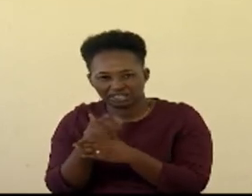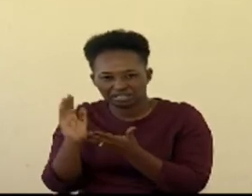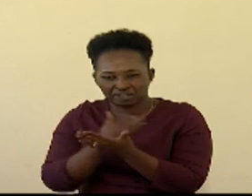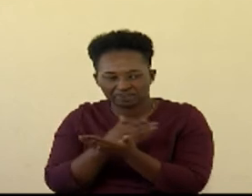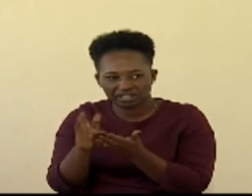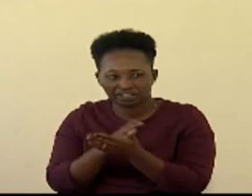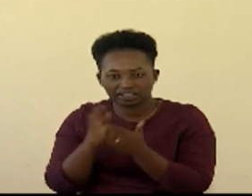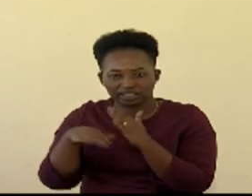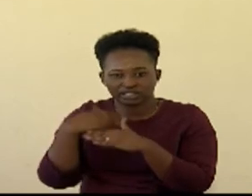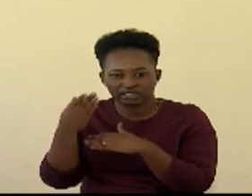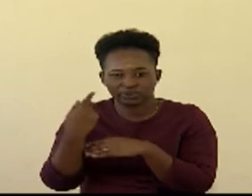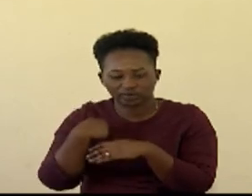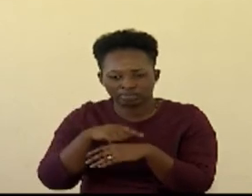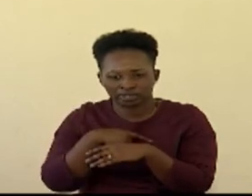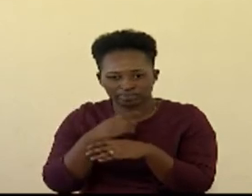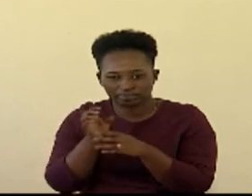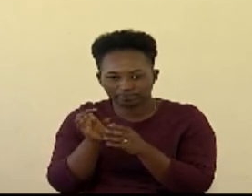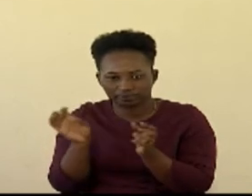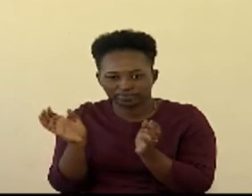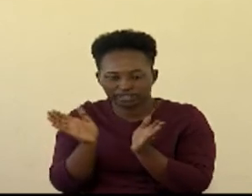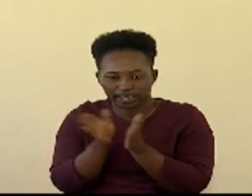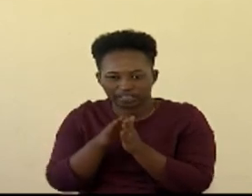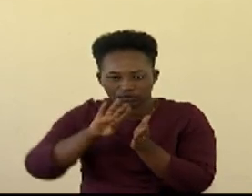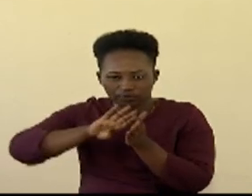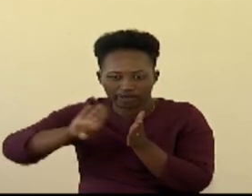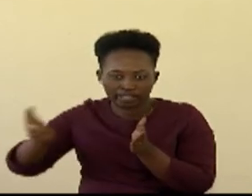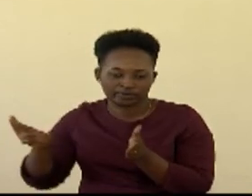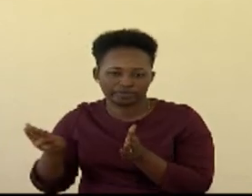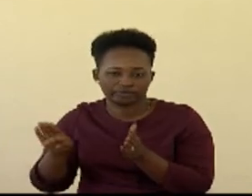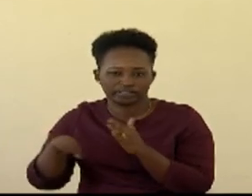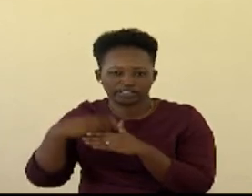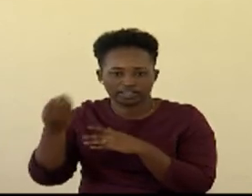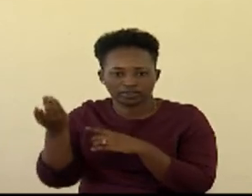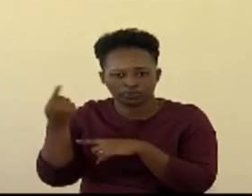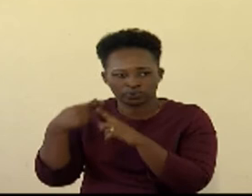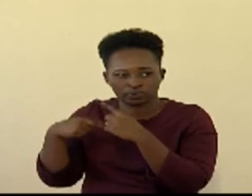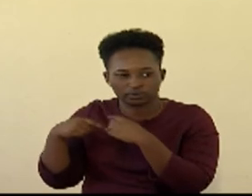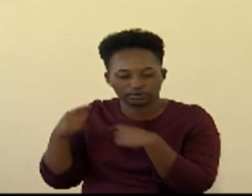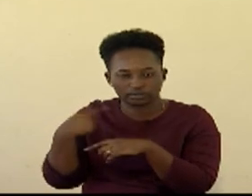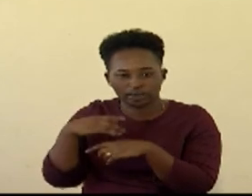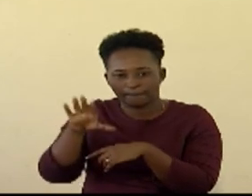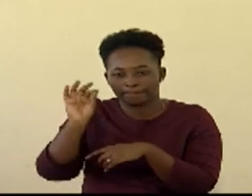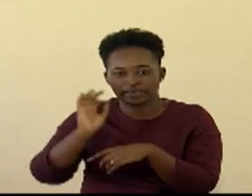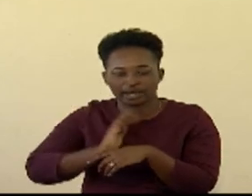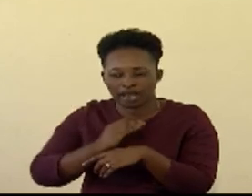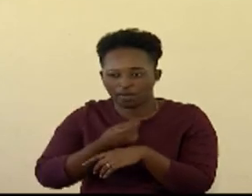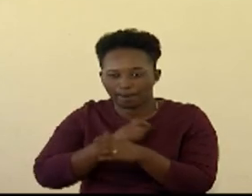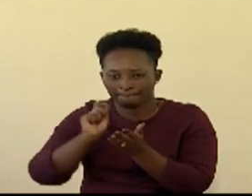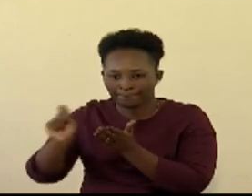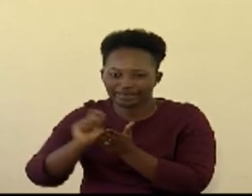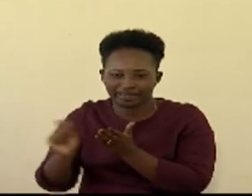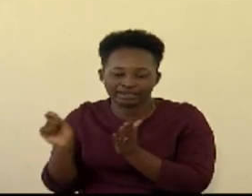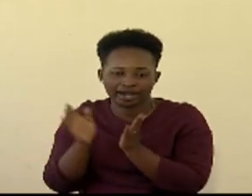we erase this and remove that then we go back and pick our pen and